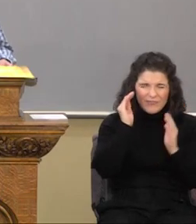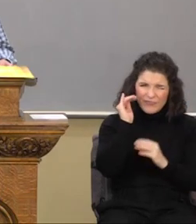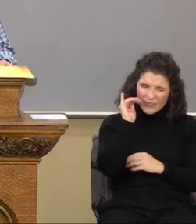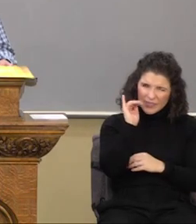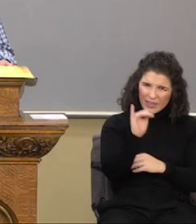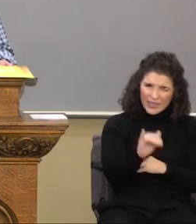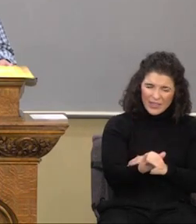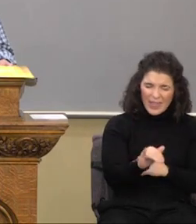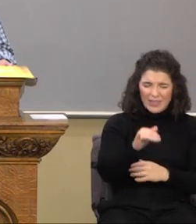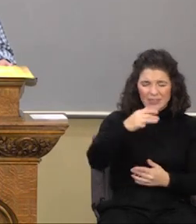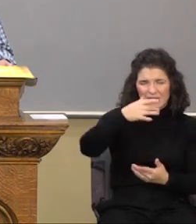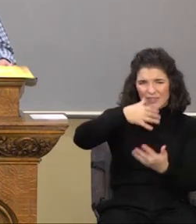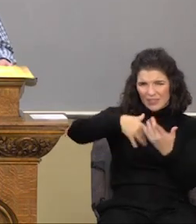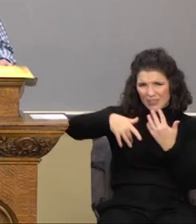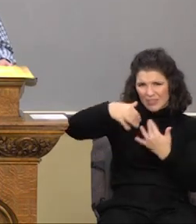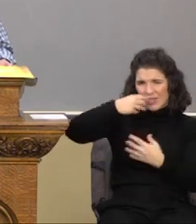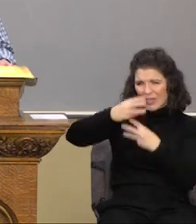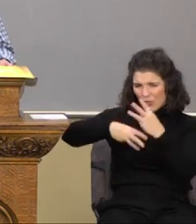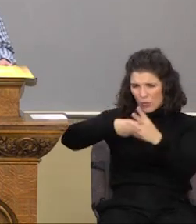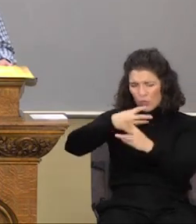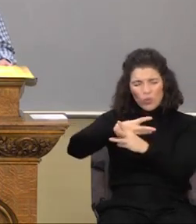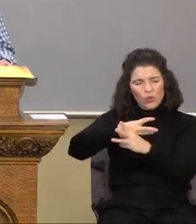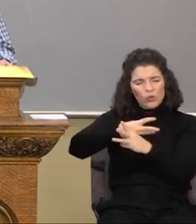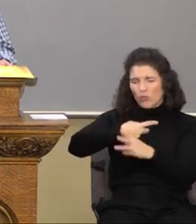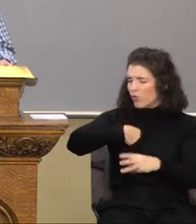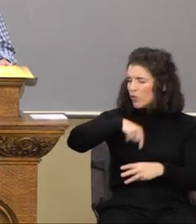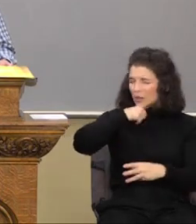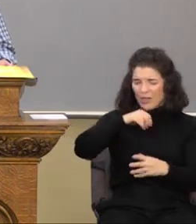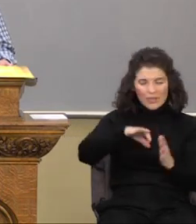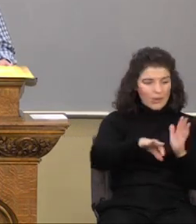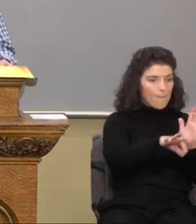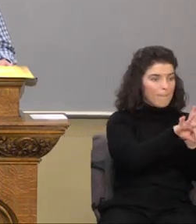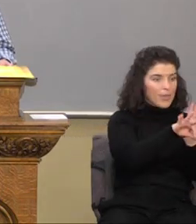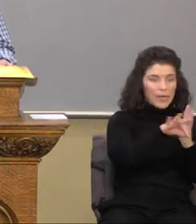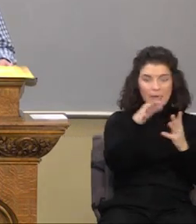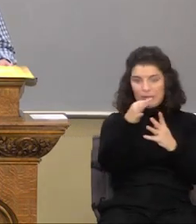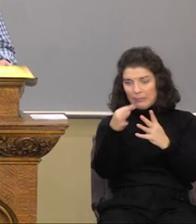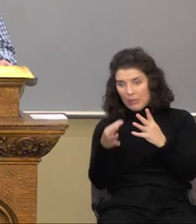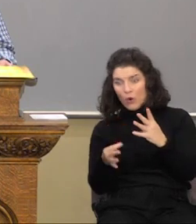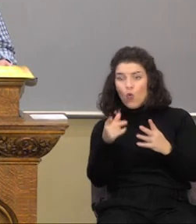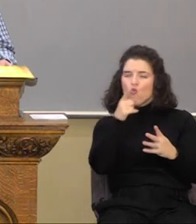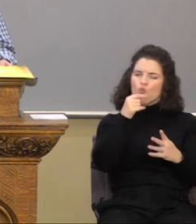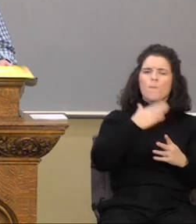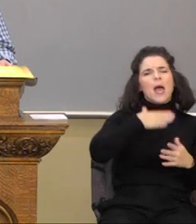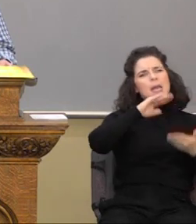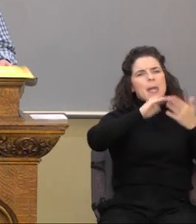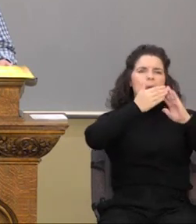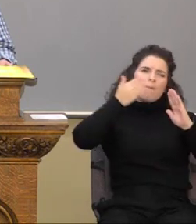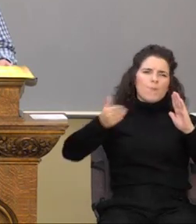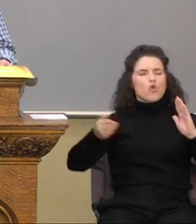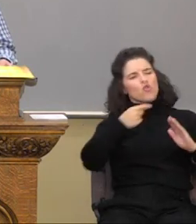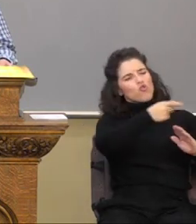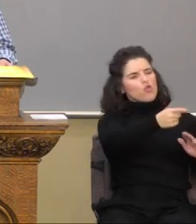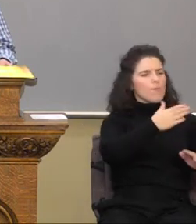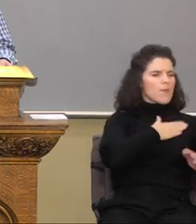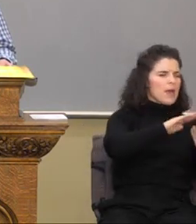that society. We don't get to pick and choose who our neighbor is. OK,